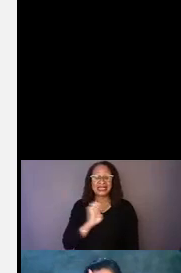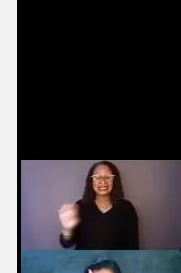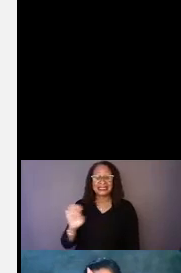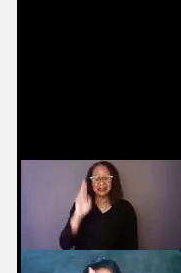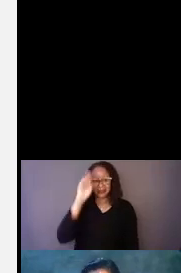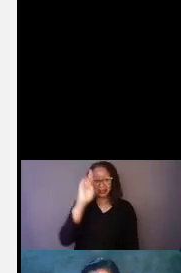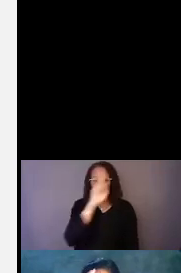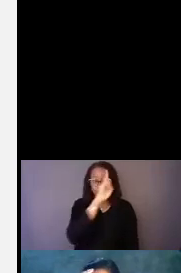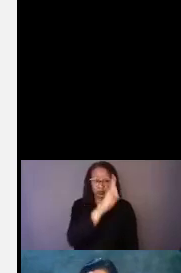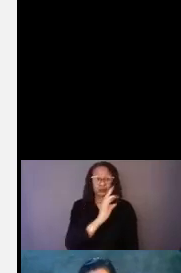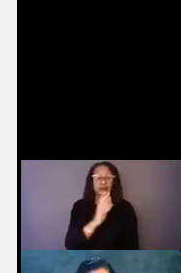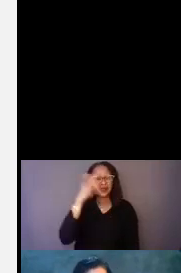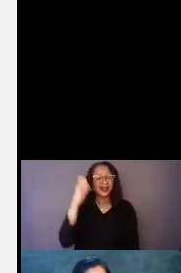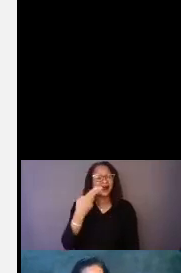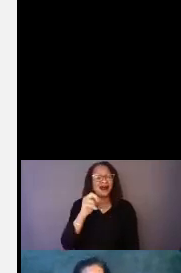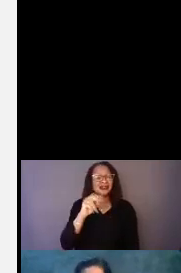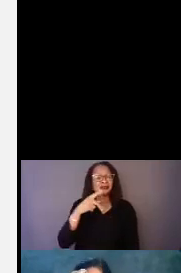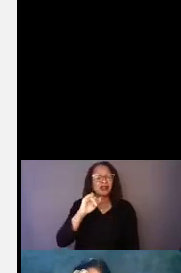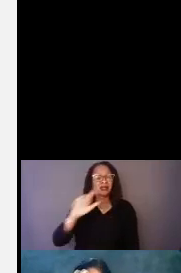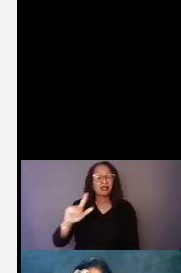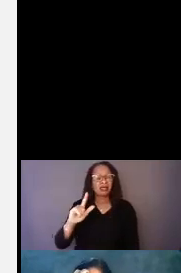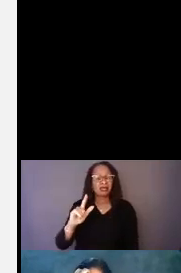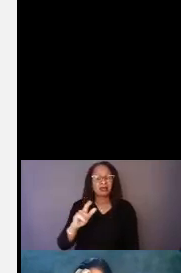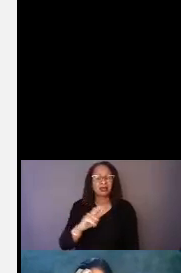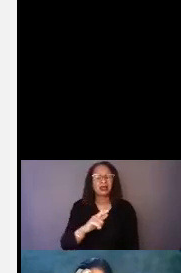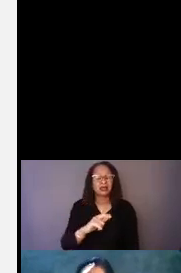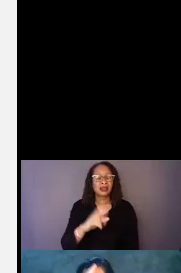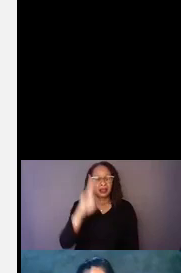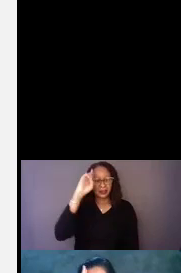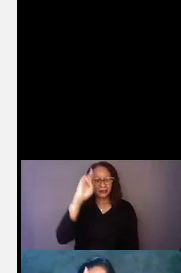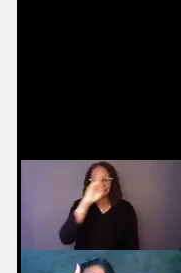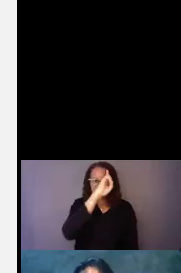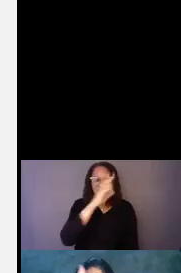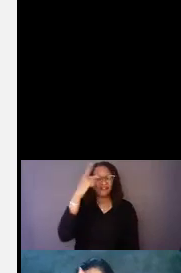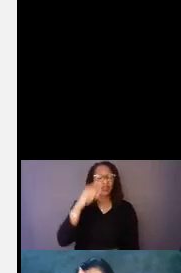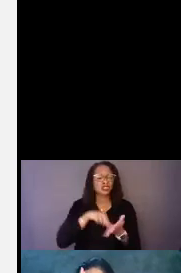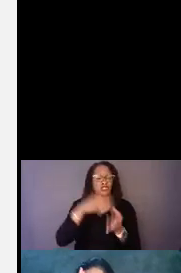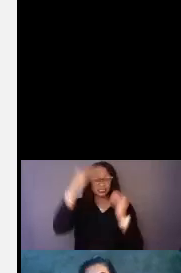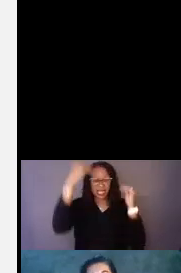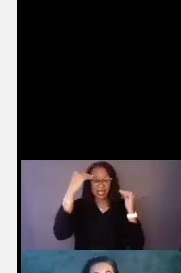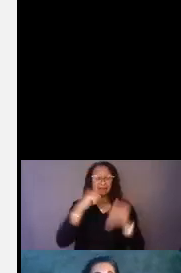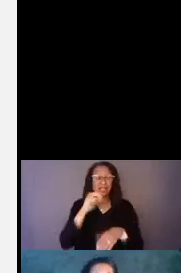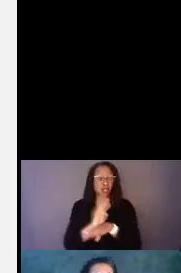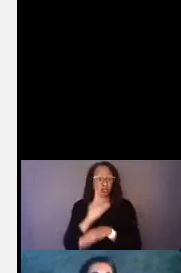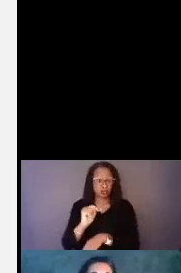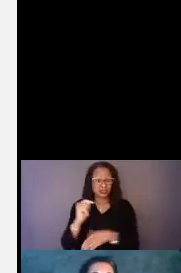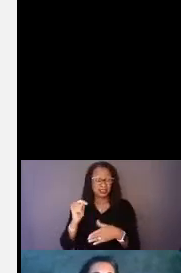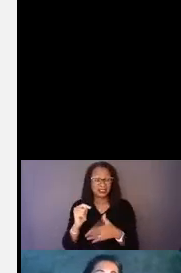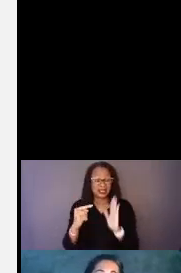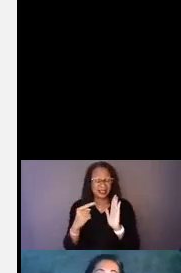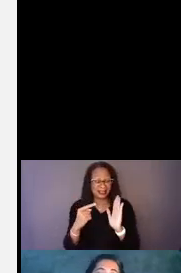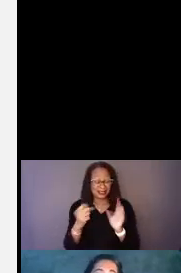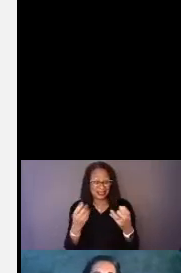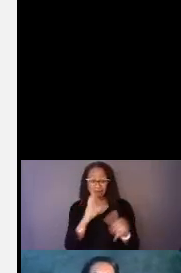because the cross changes from the shoulder to the for the nurse's hat. I don't use the sign, but when I see it, recognize it.